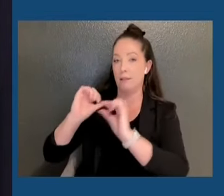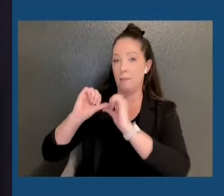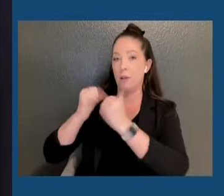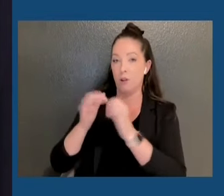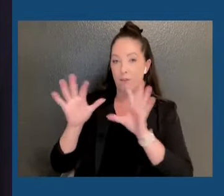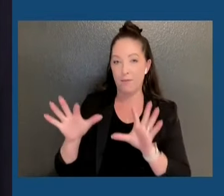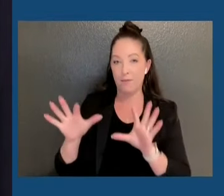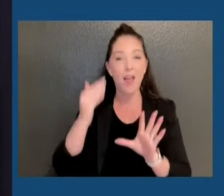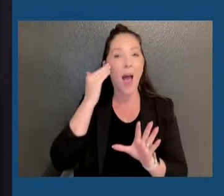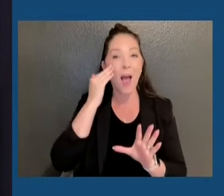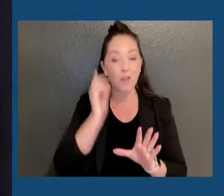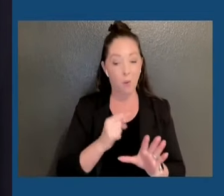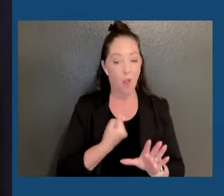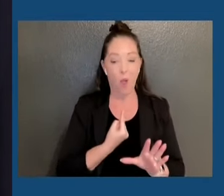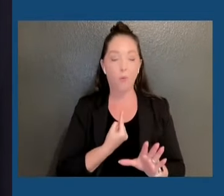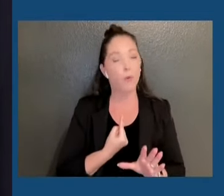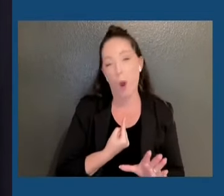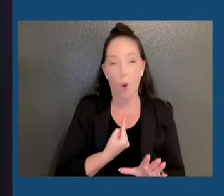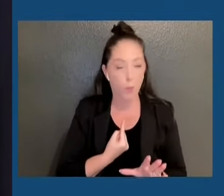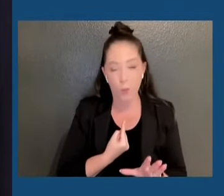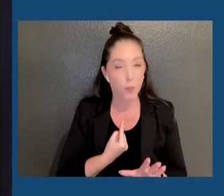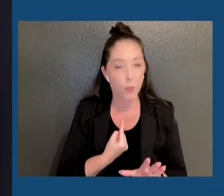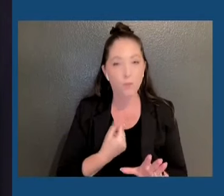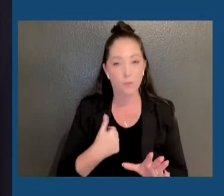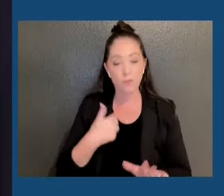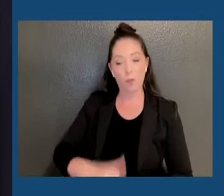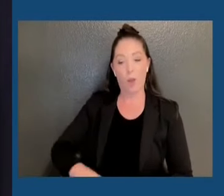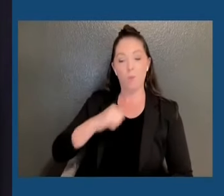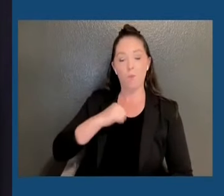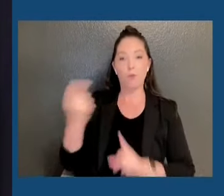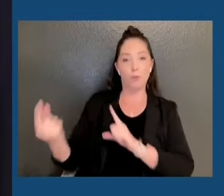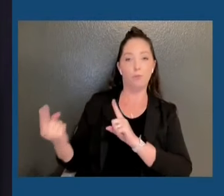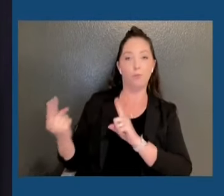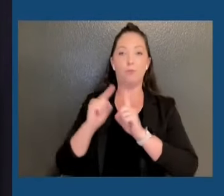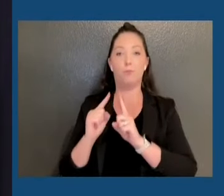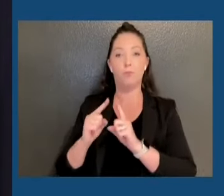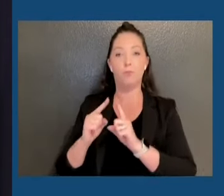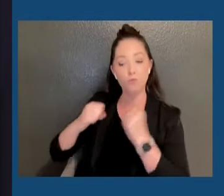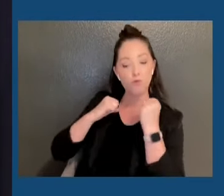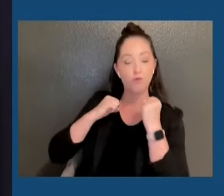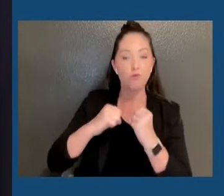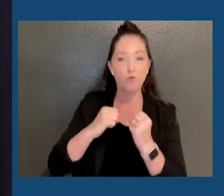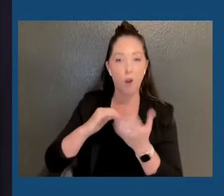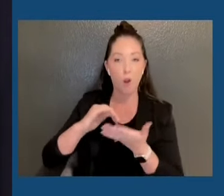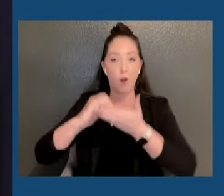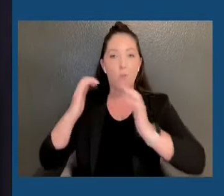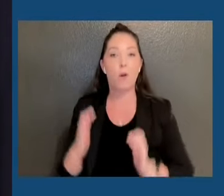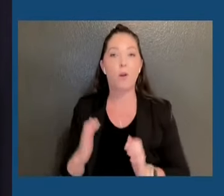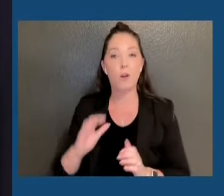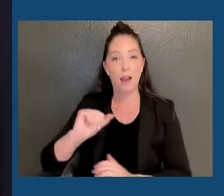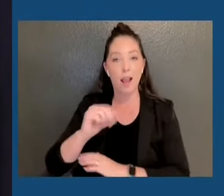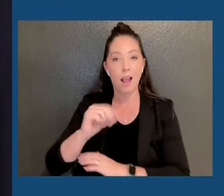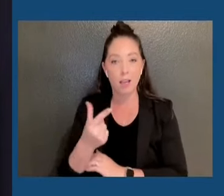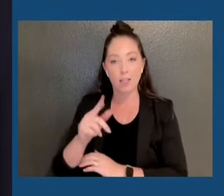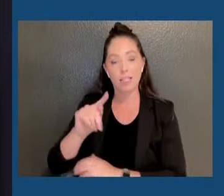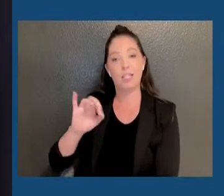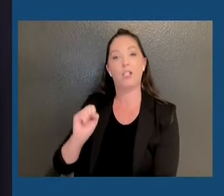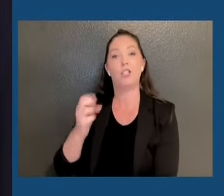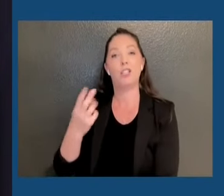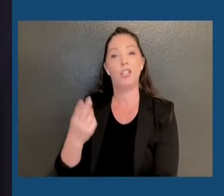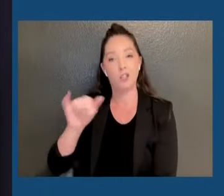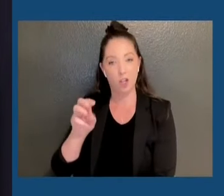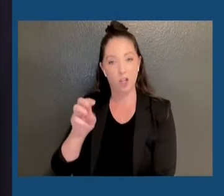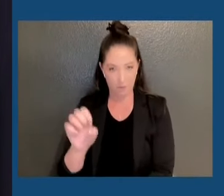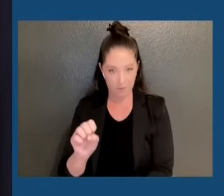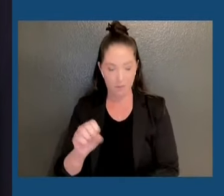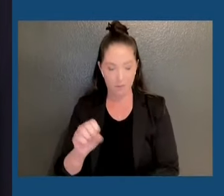not alone in this fight. That's why I'm so proud to stand alongside my strong partner in government, Attorney General Tish James. And